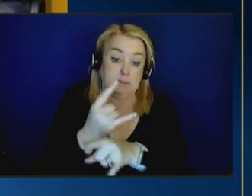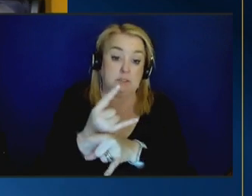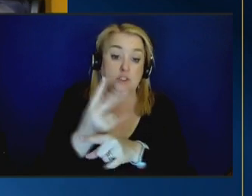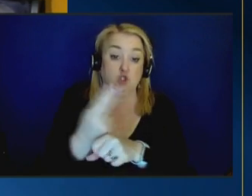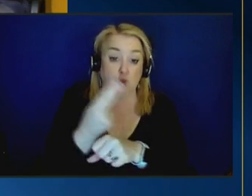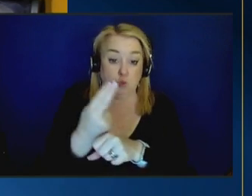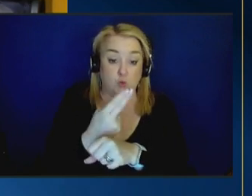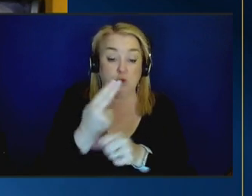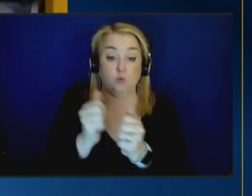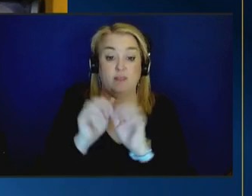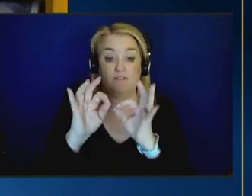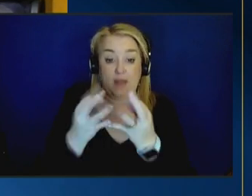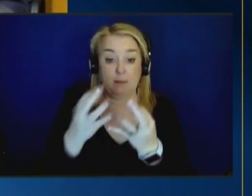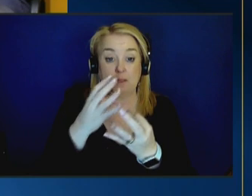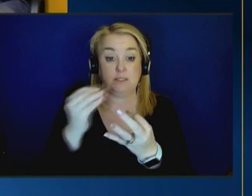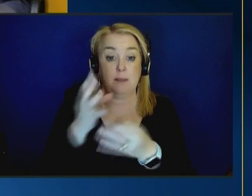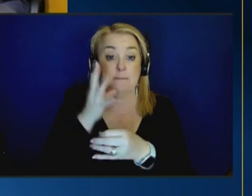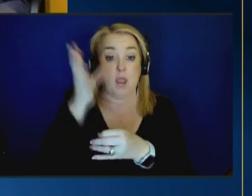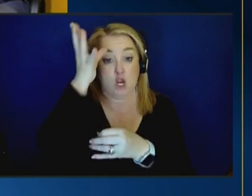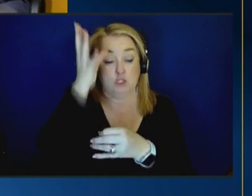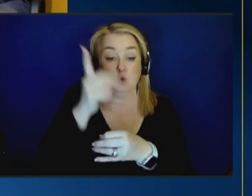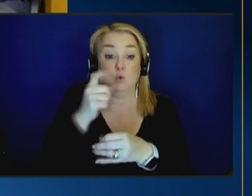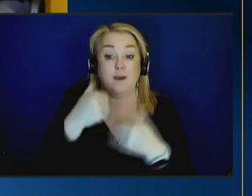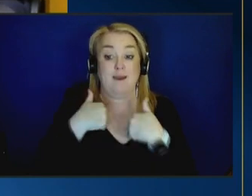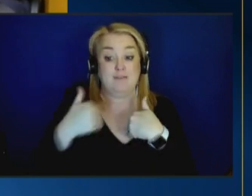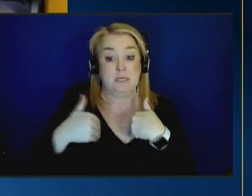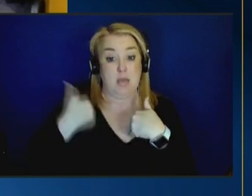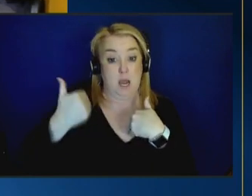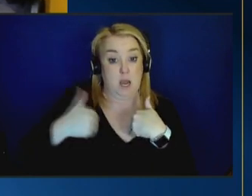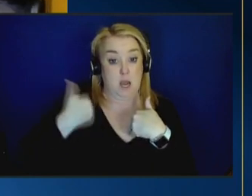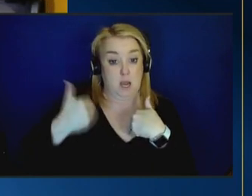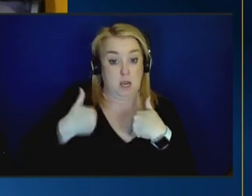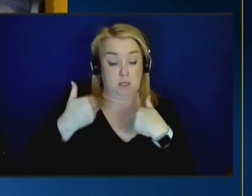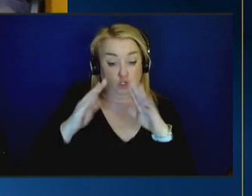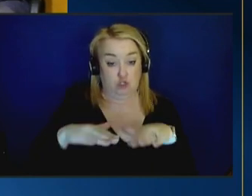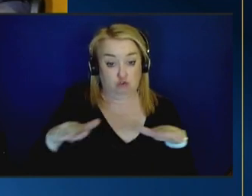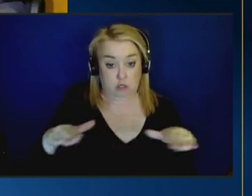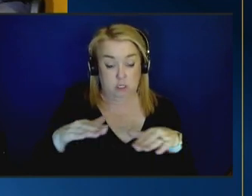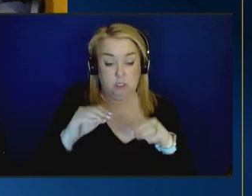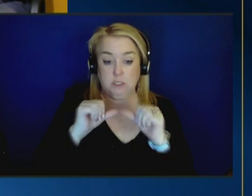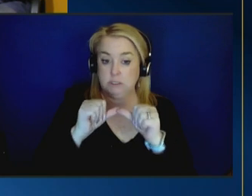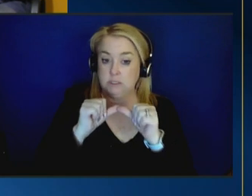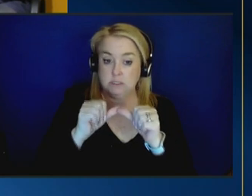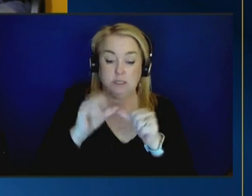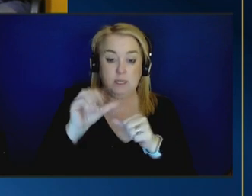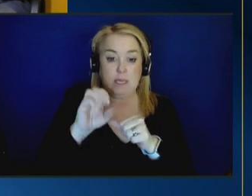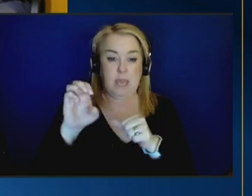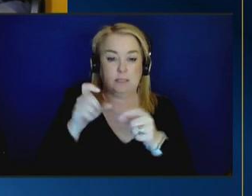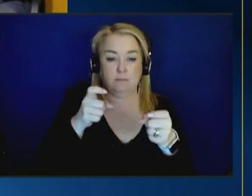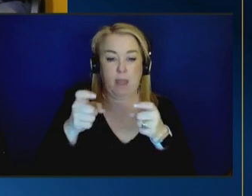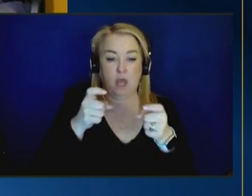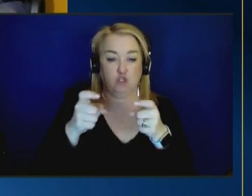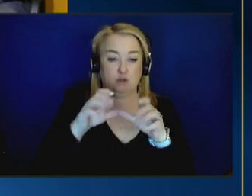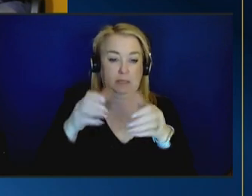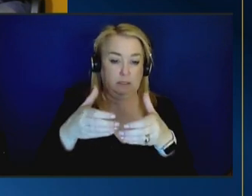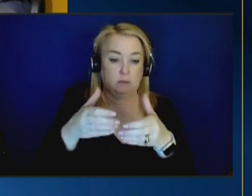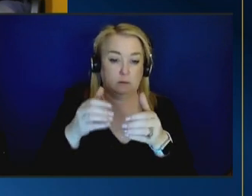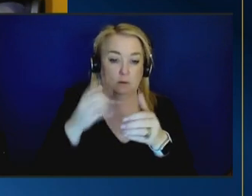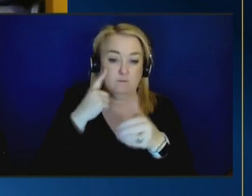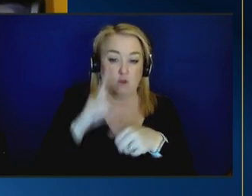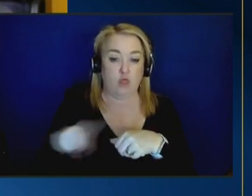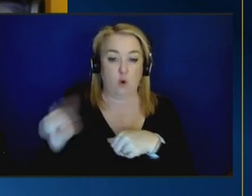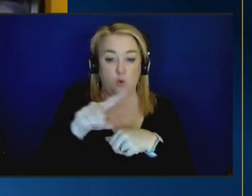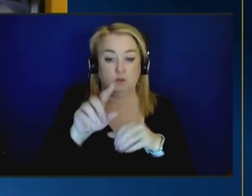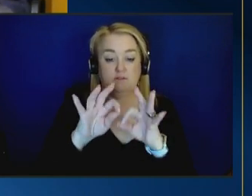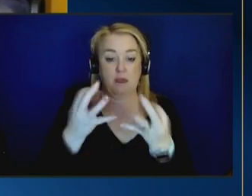with parents who have very young children uh that's been and and consistent case management for those families that's a program that we've built and that